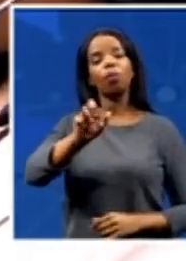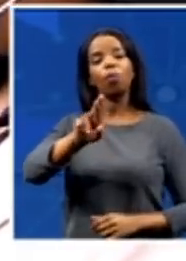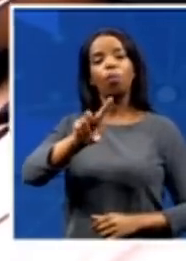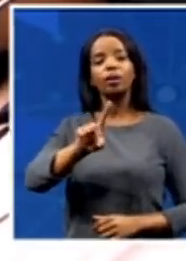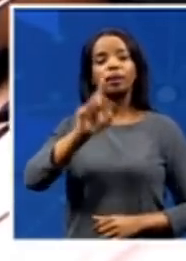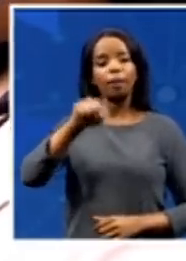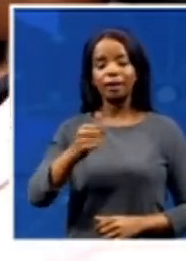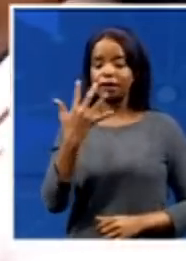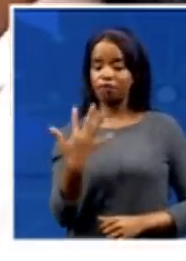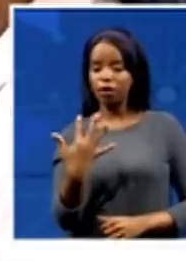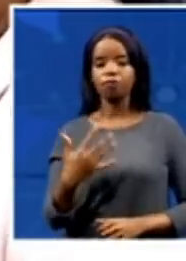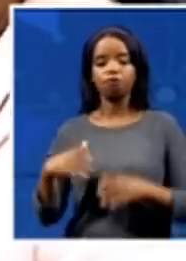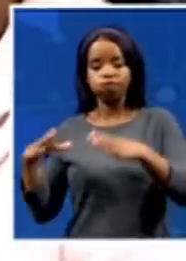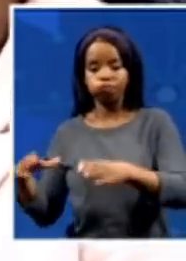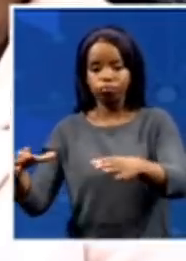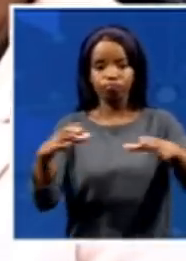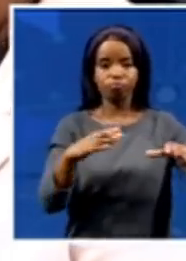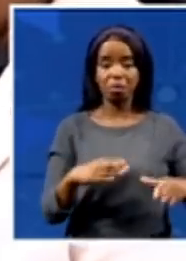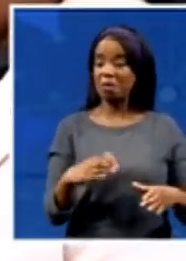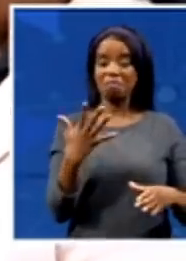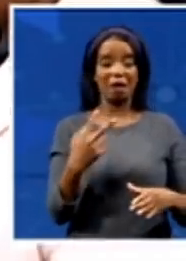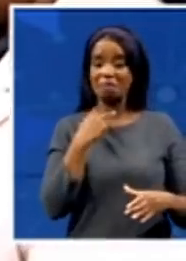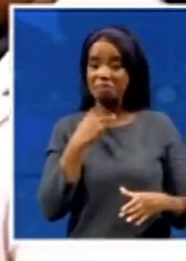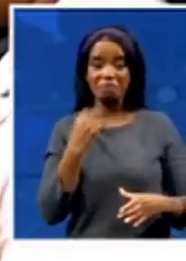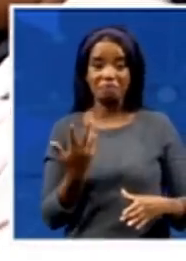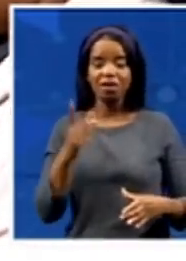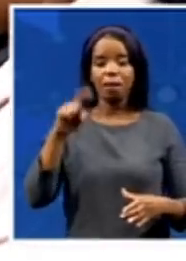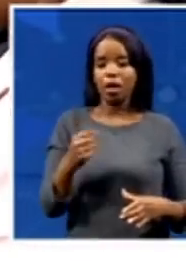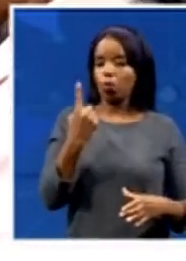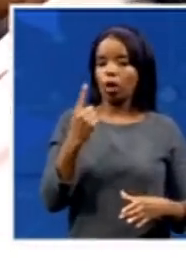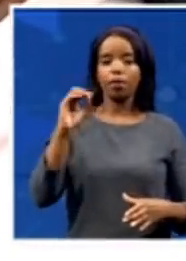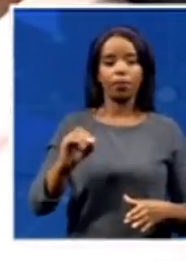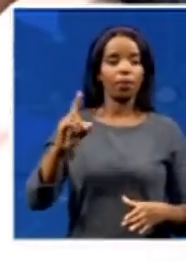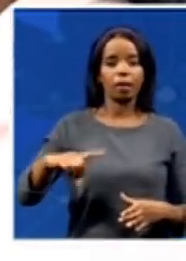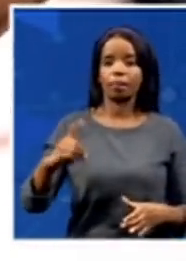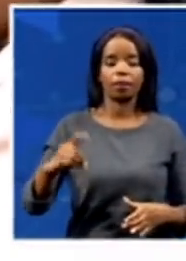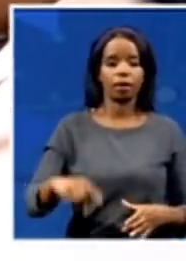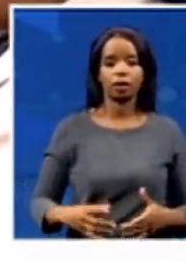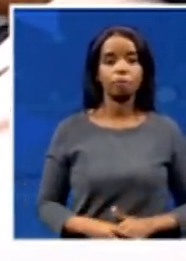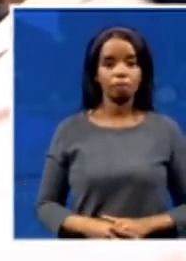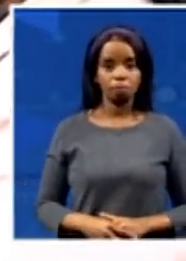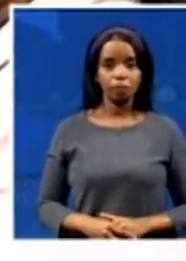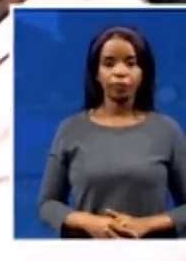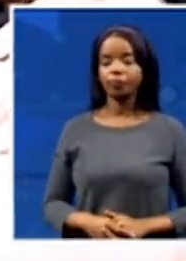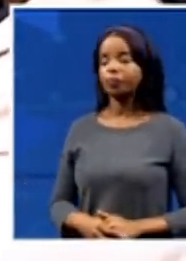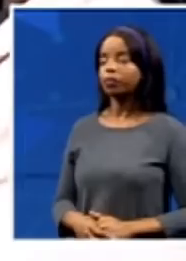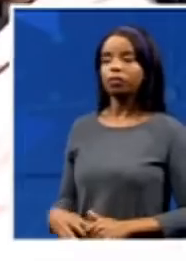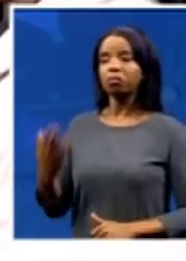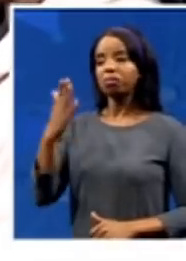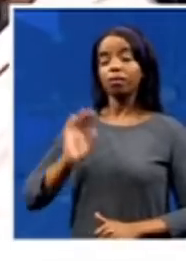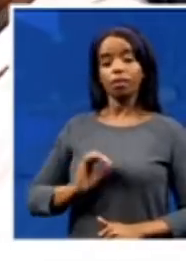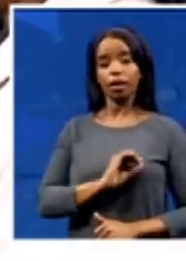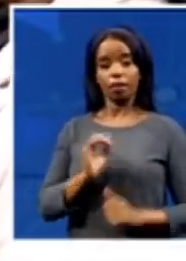that water. And unfortunately, Mayor, while you're trying to contain and deal with this